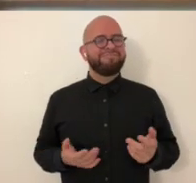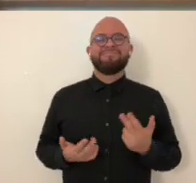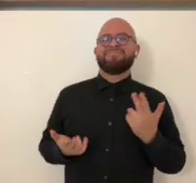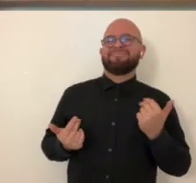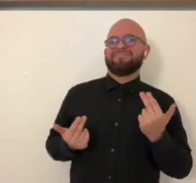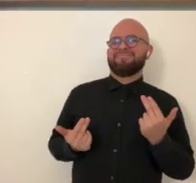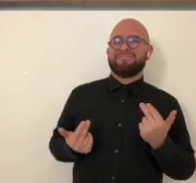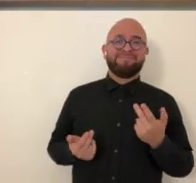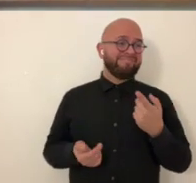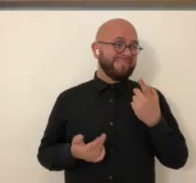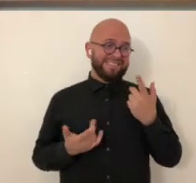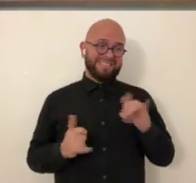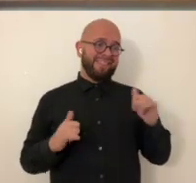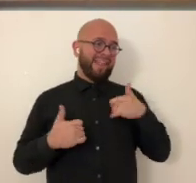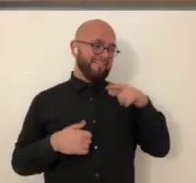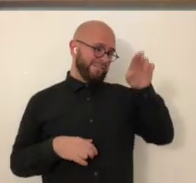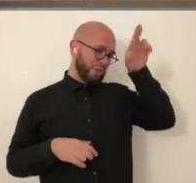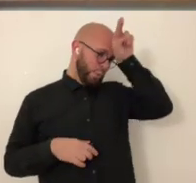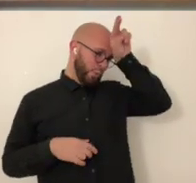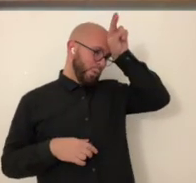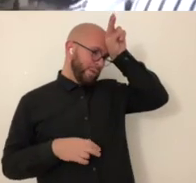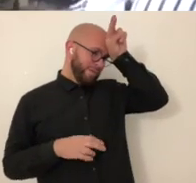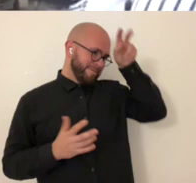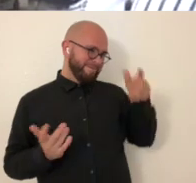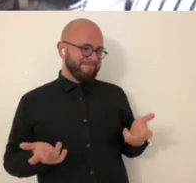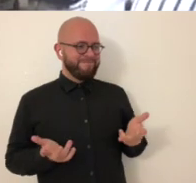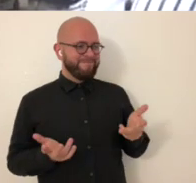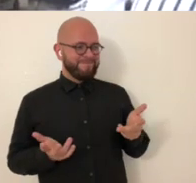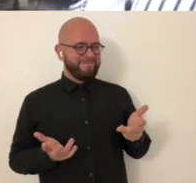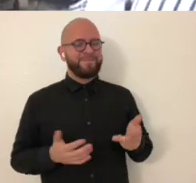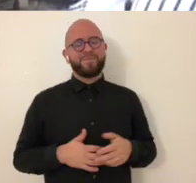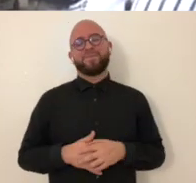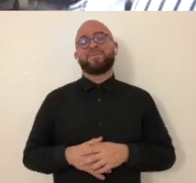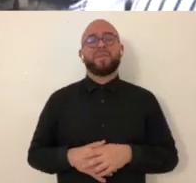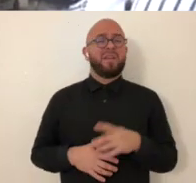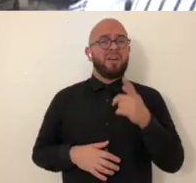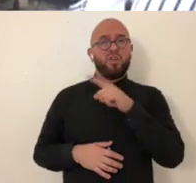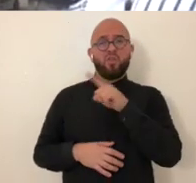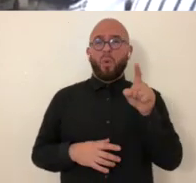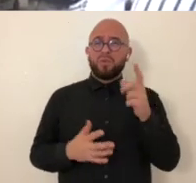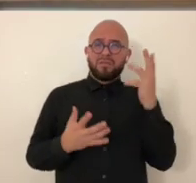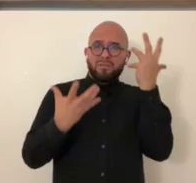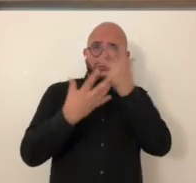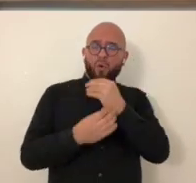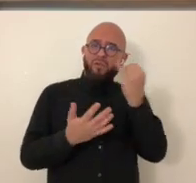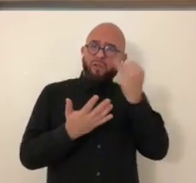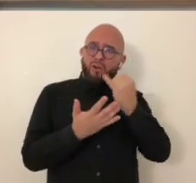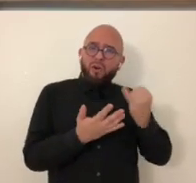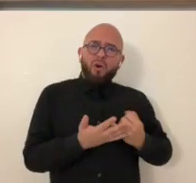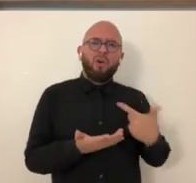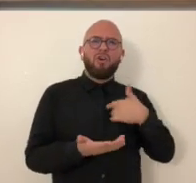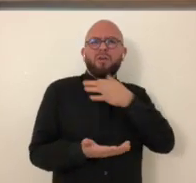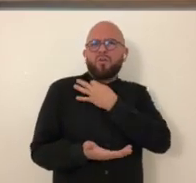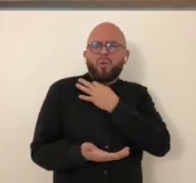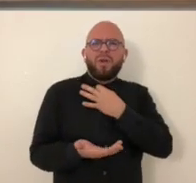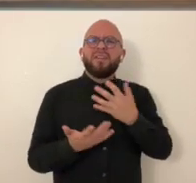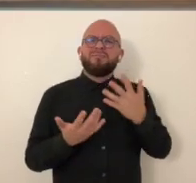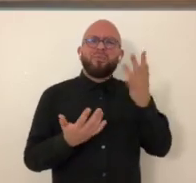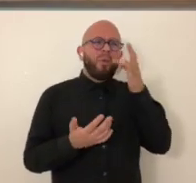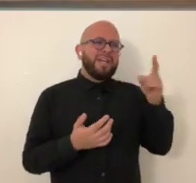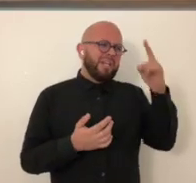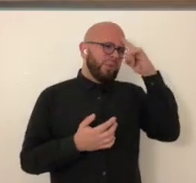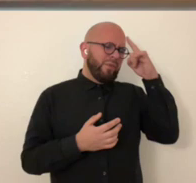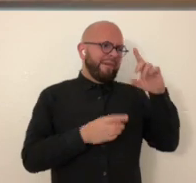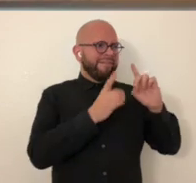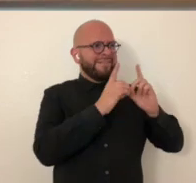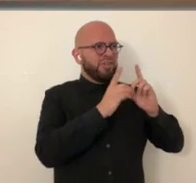people who are really big fans of lisa frank you know they still have the unicorns you know this is these are